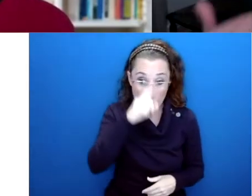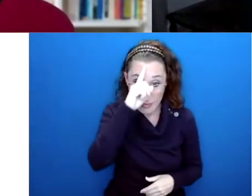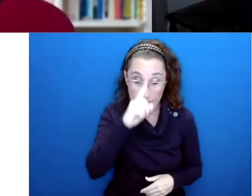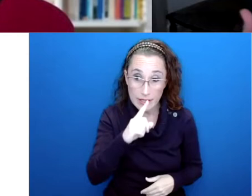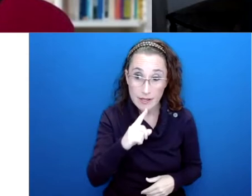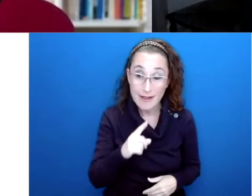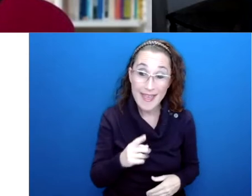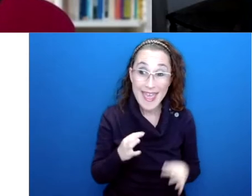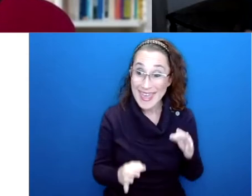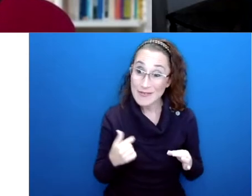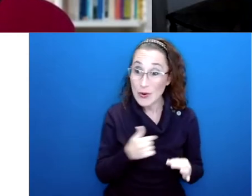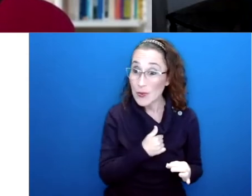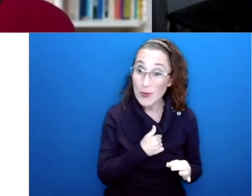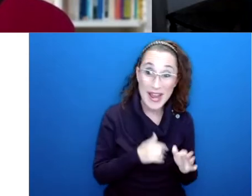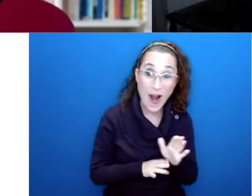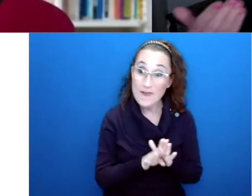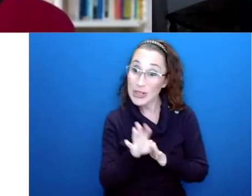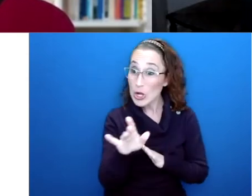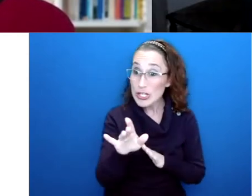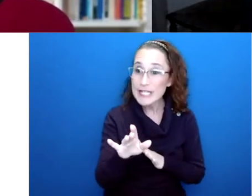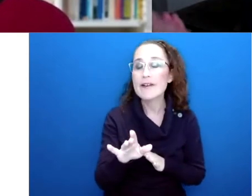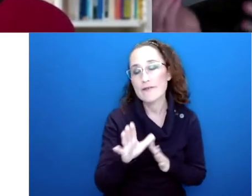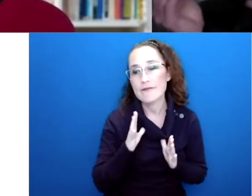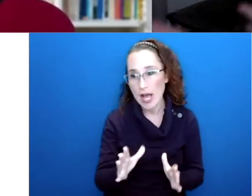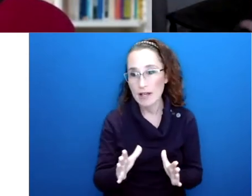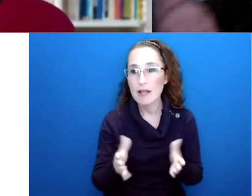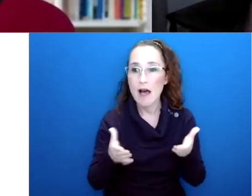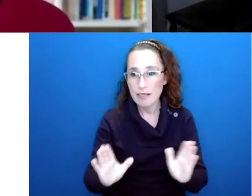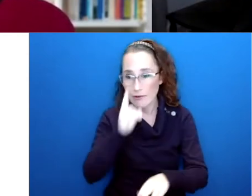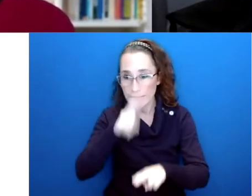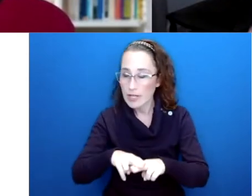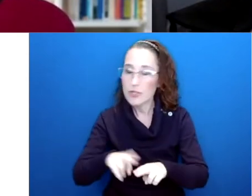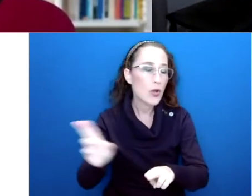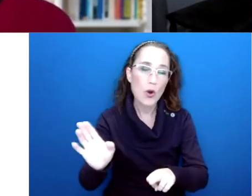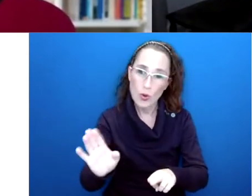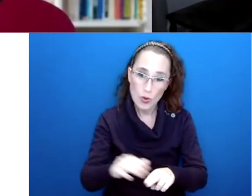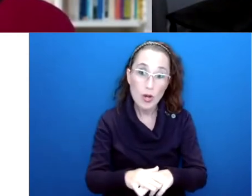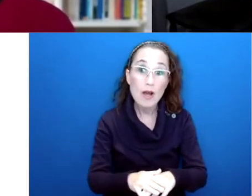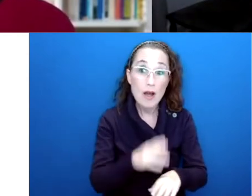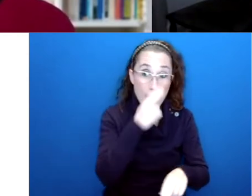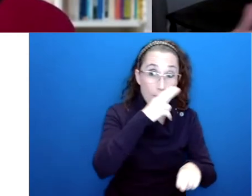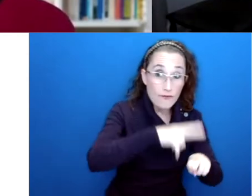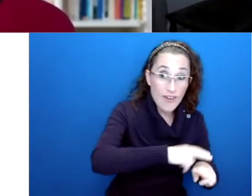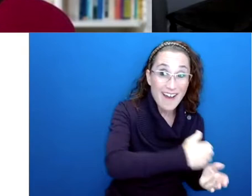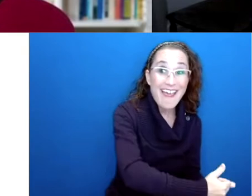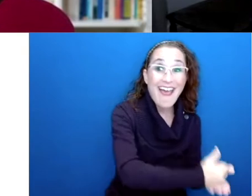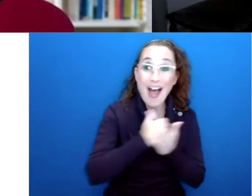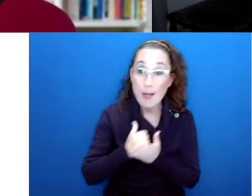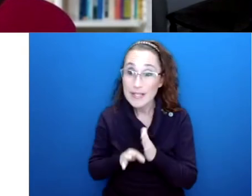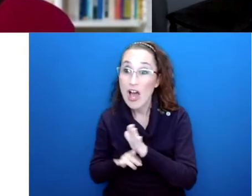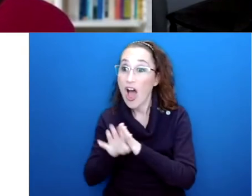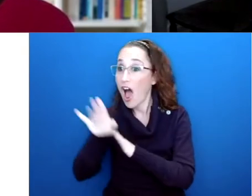human flourishing. You have to already be flourishing to have fun. But what I found is the opposite is actually that fun can help us flourish.